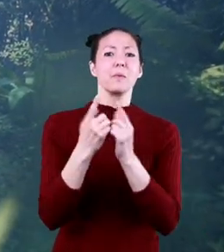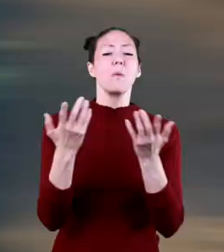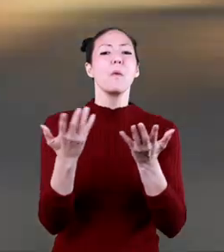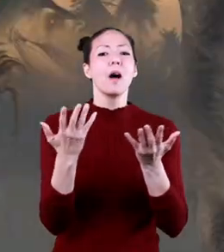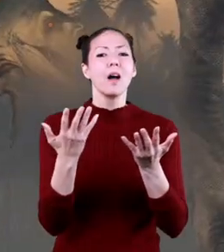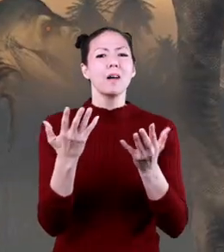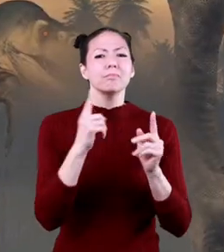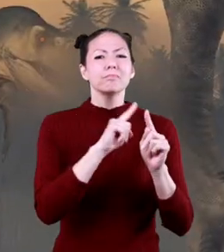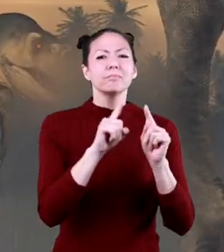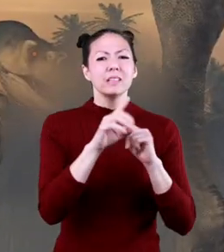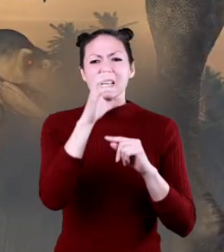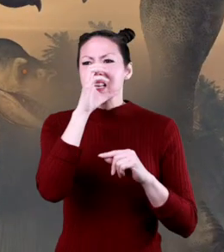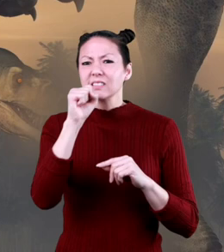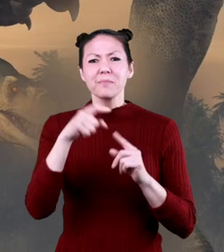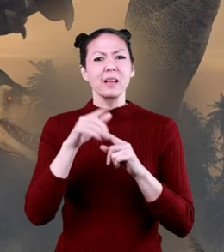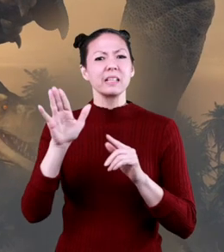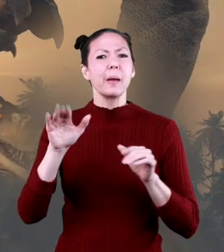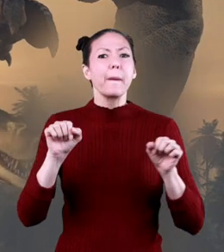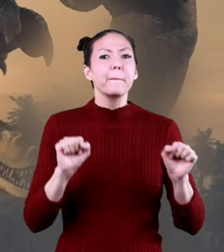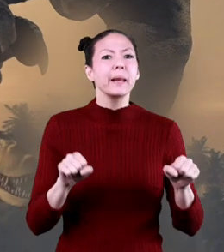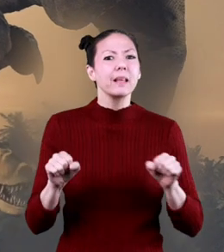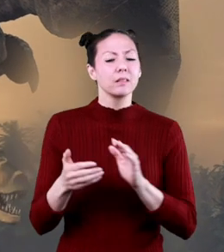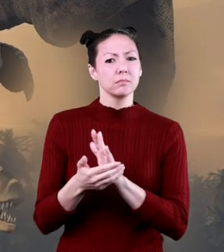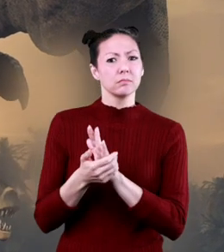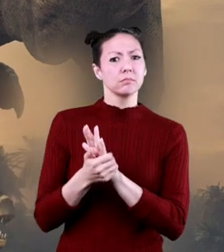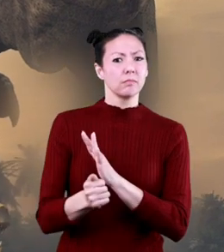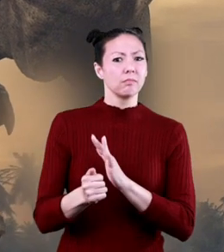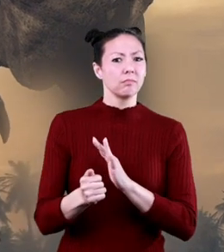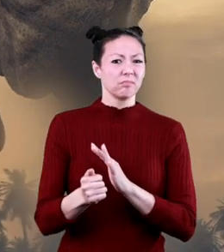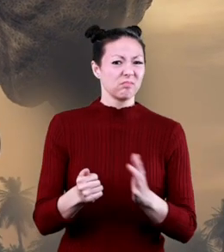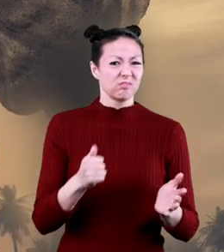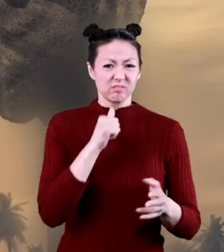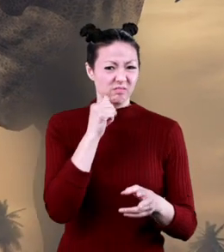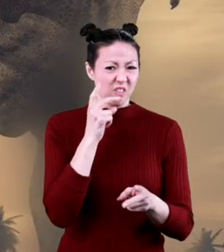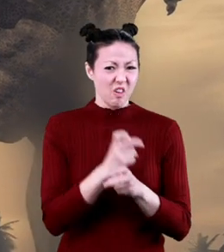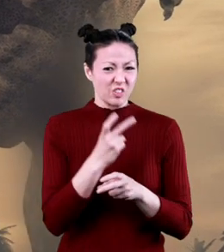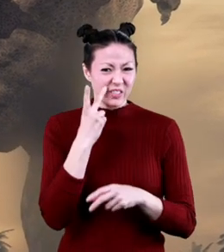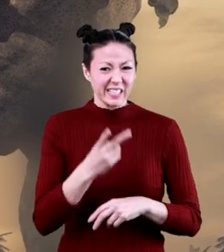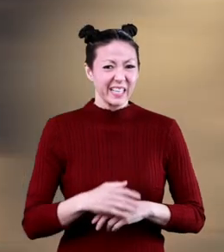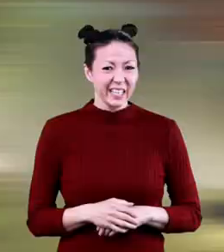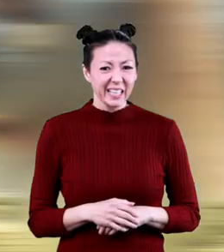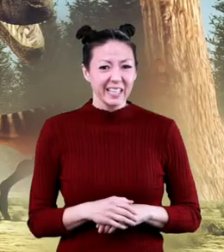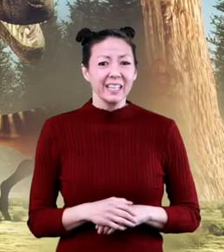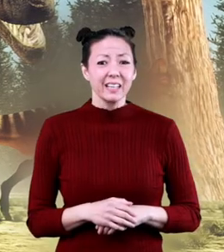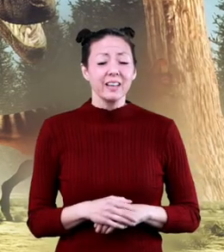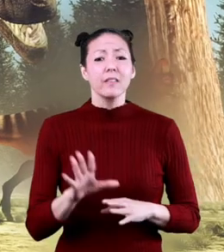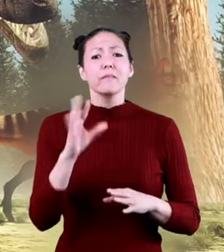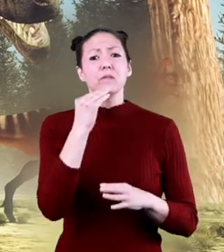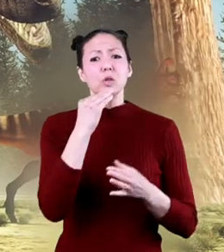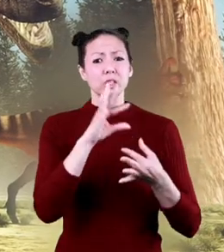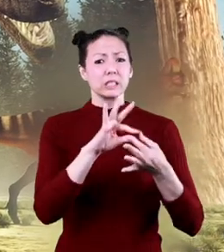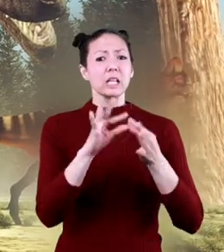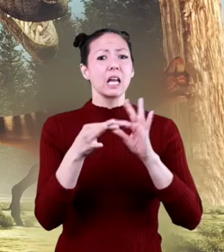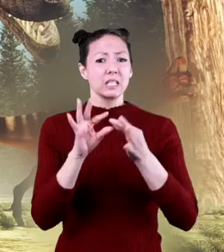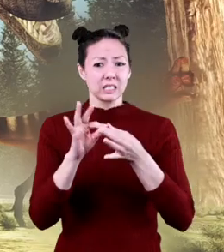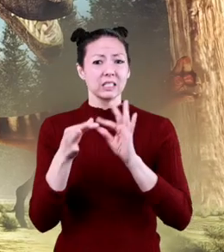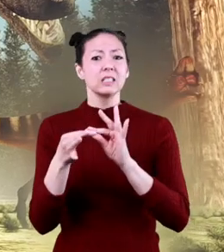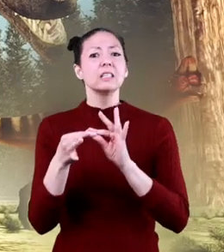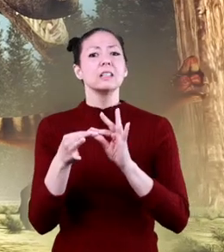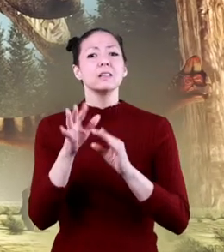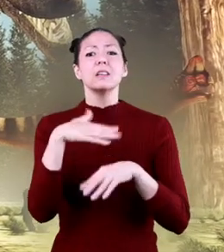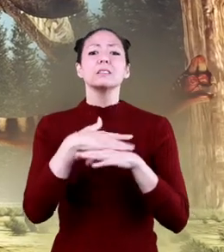foe. With lots of interesting abilities and skills, it's not hard to see why they were at the very top of the food chain.